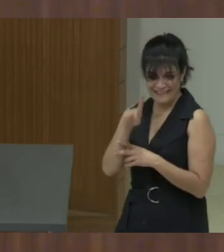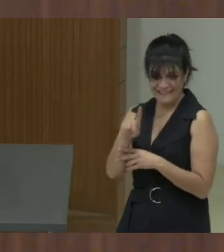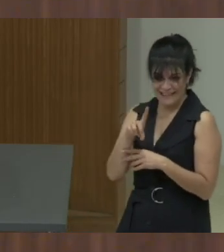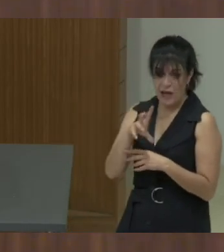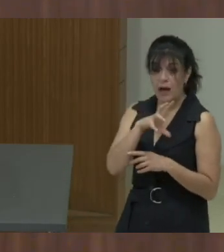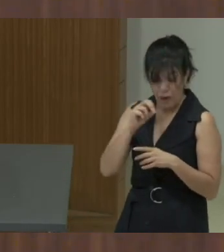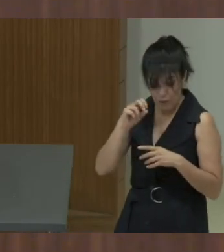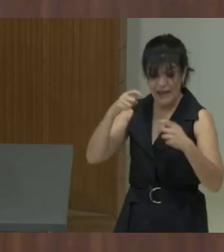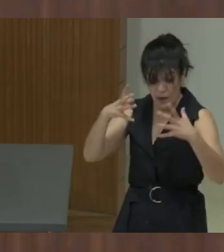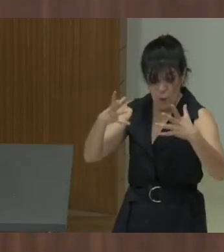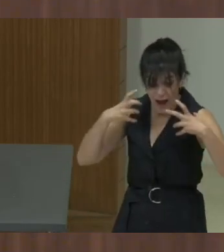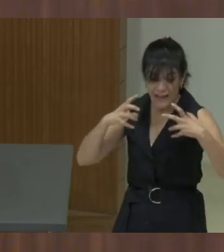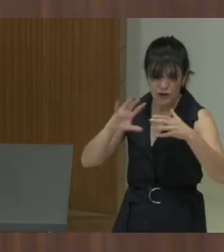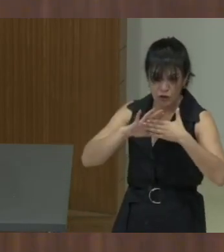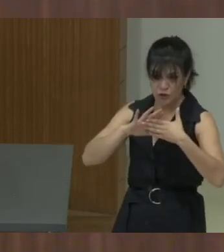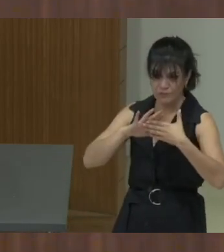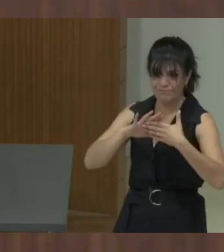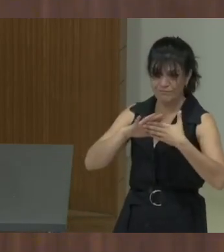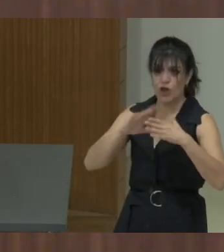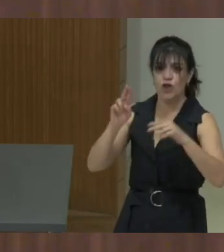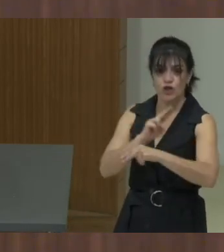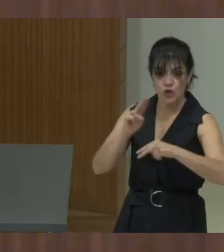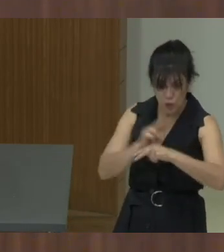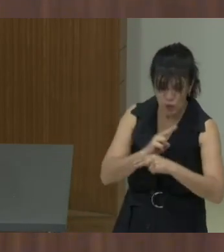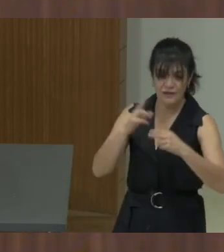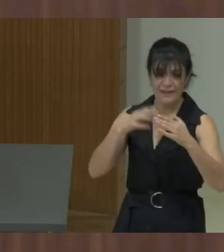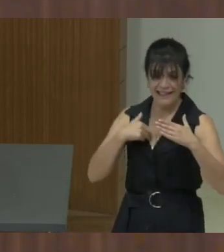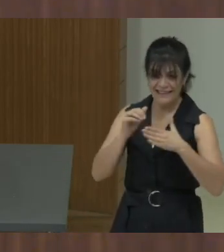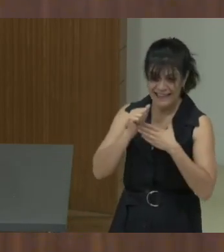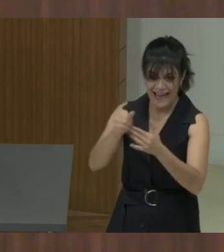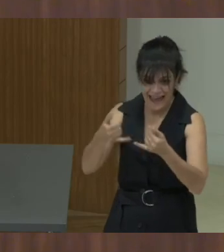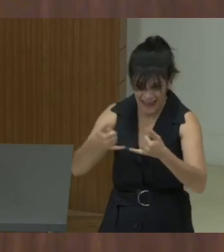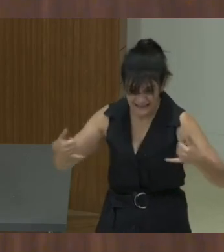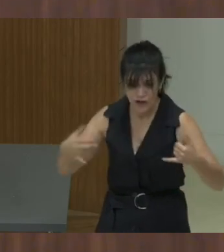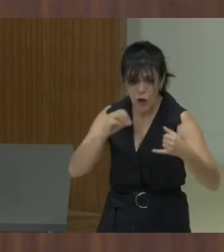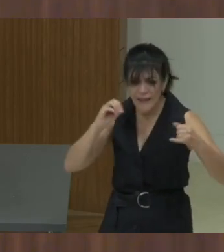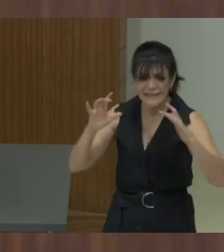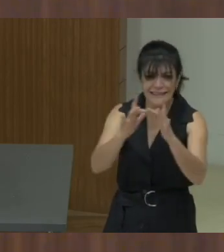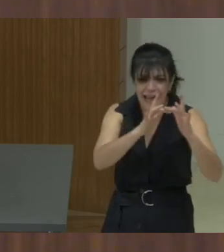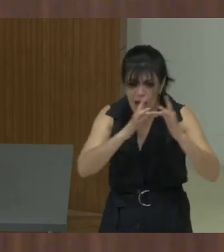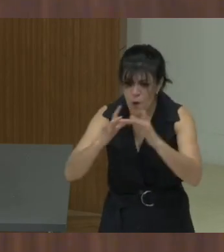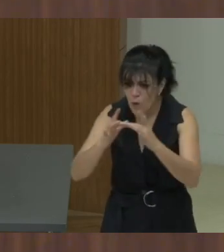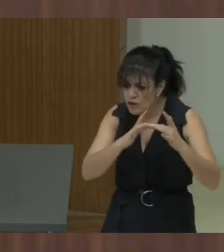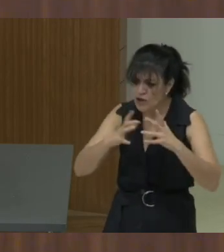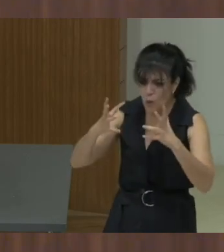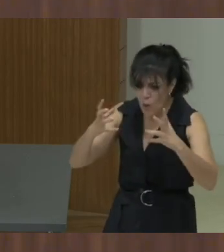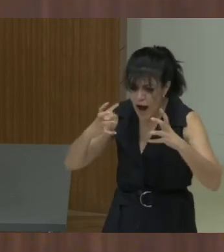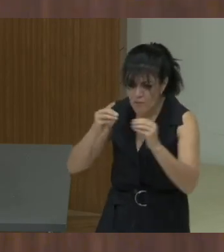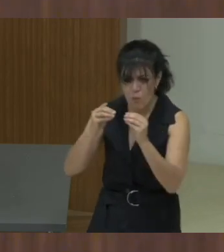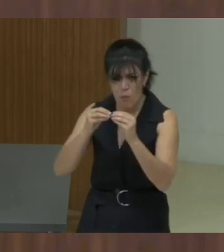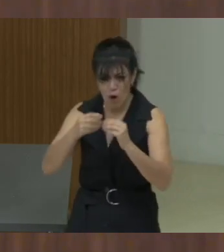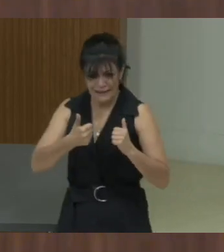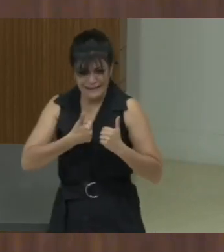management. This initiative by these networks, uh, though emerging from a need of for self-preservation,